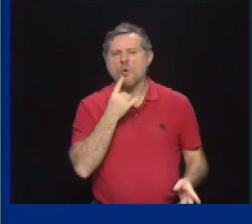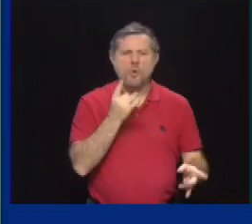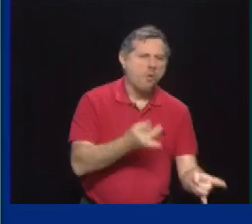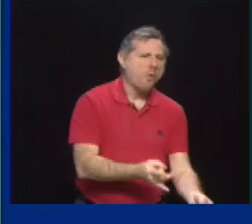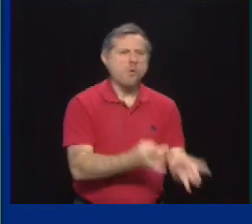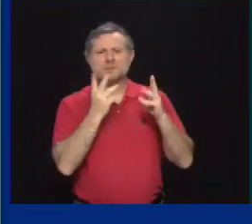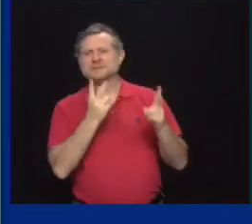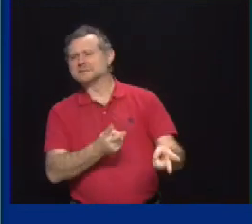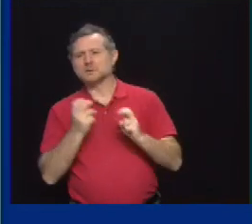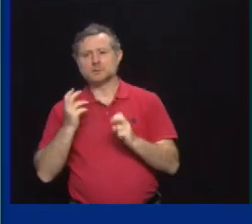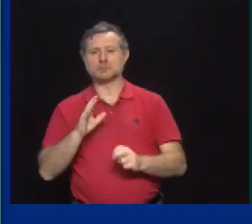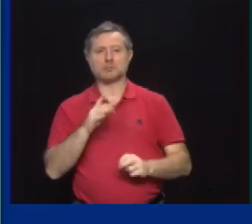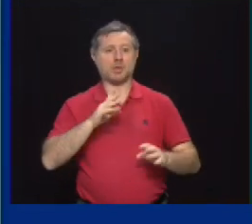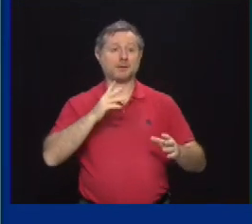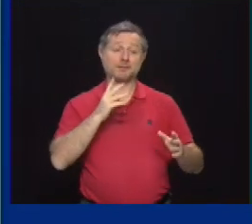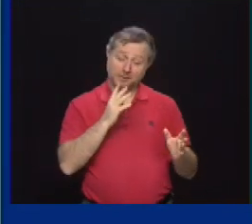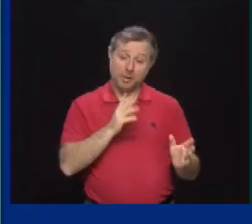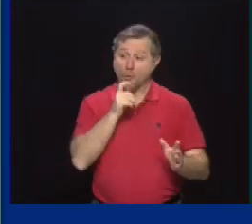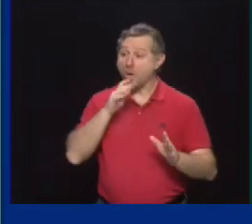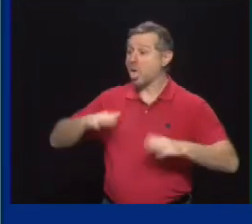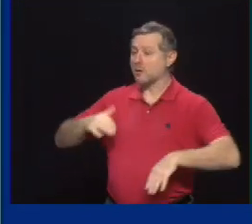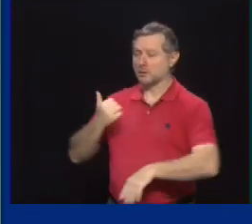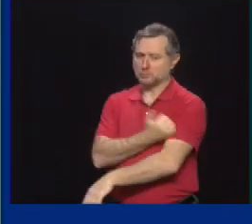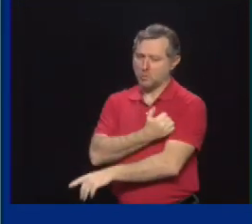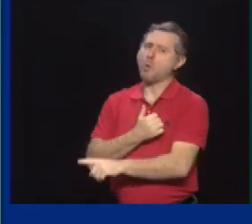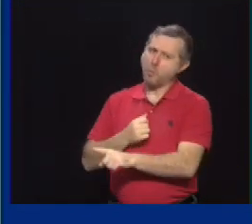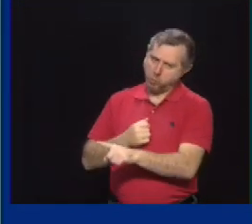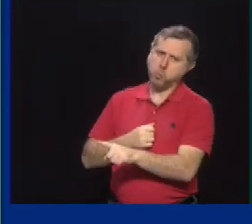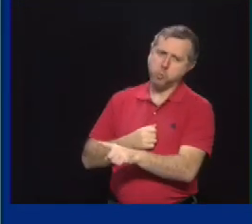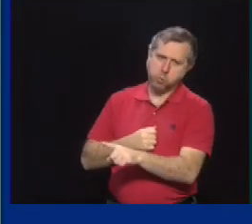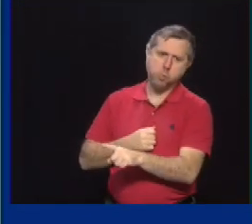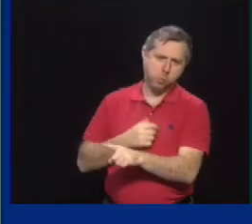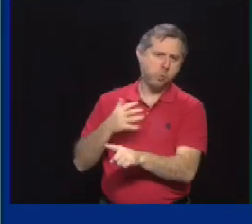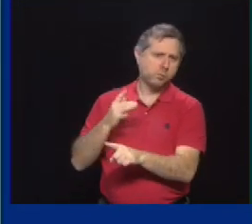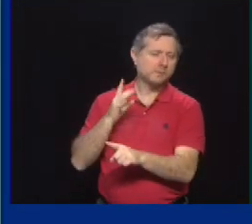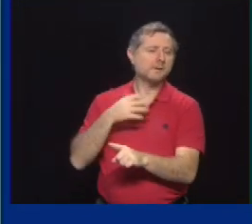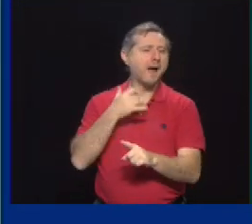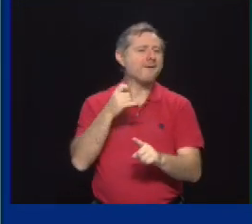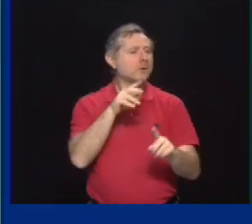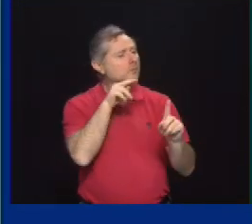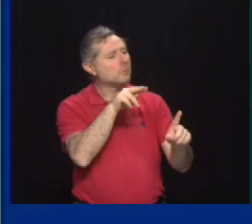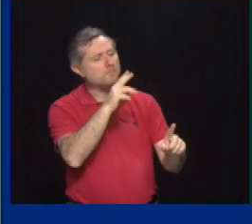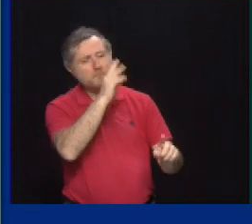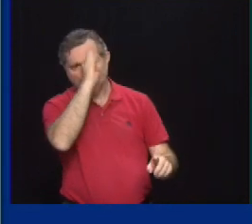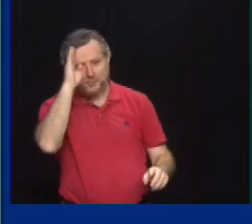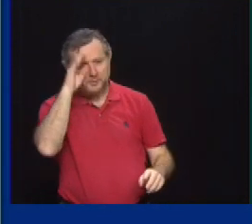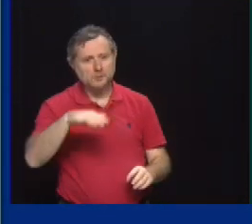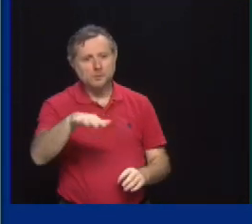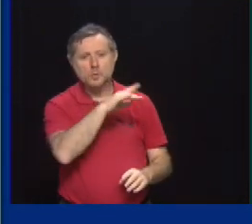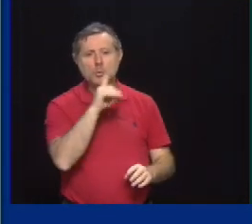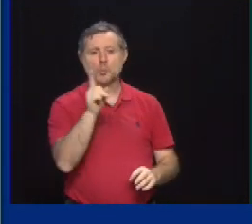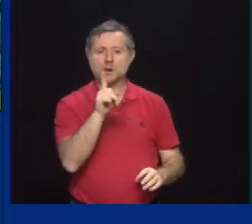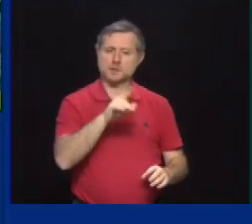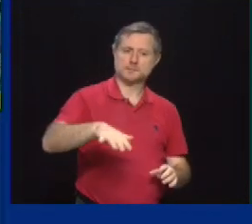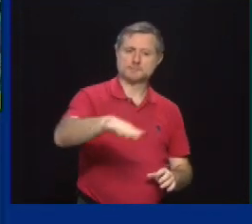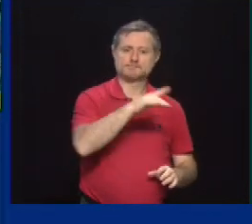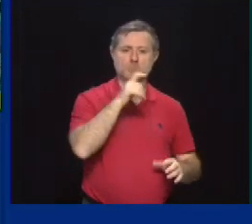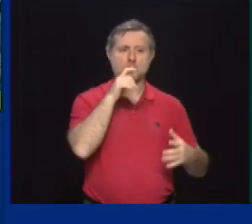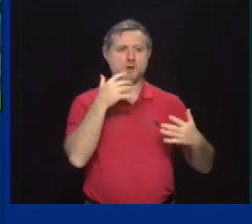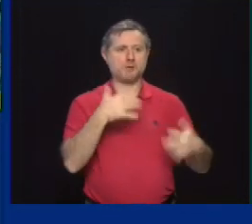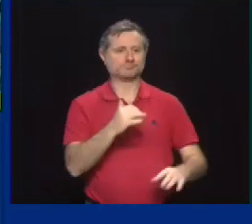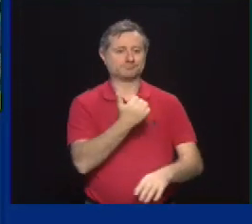sticking around those. That's what we watch. Hospitalizations of the breakthrough infections. And those are, those are actually not in a bad place right now.